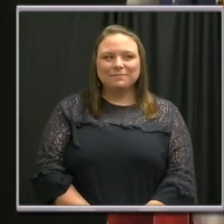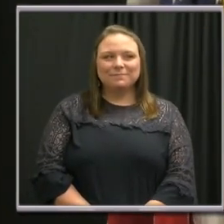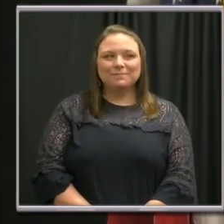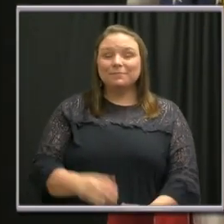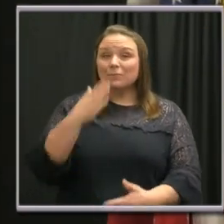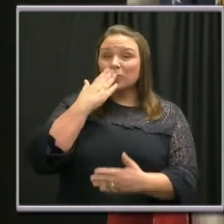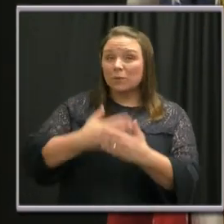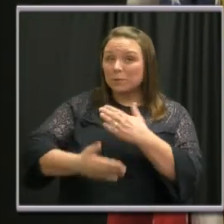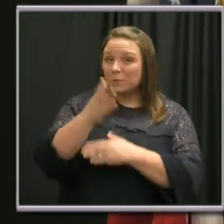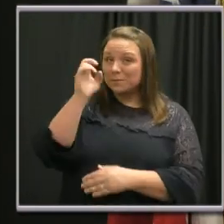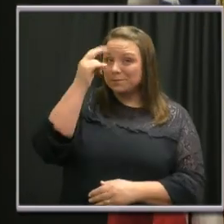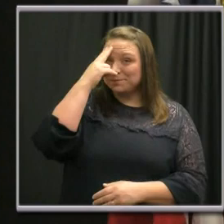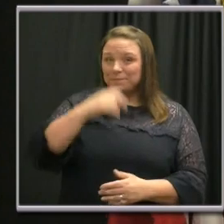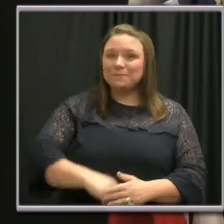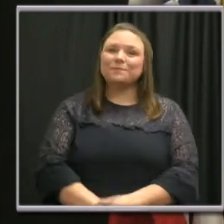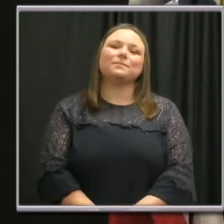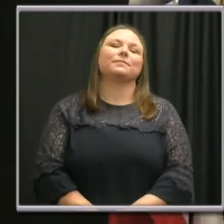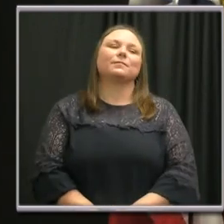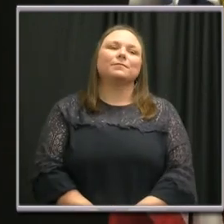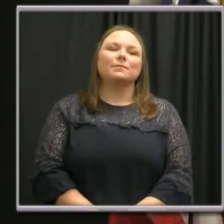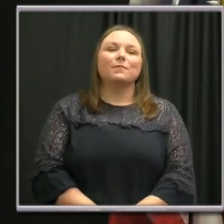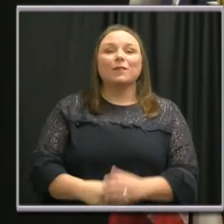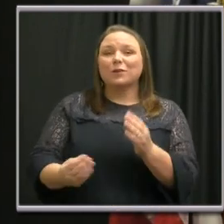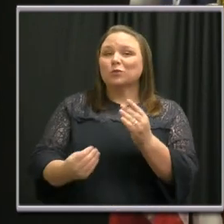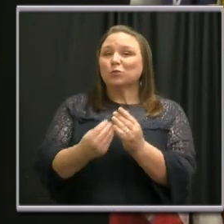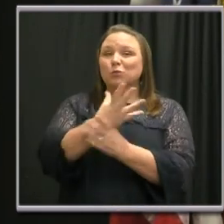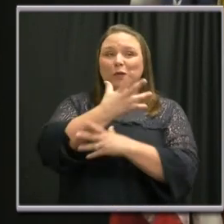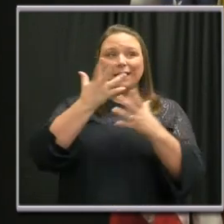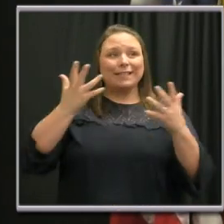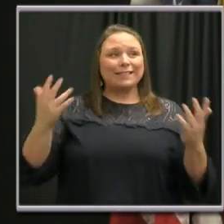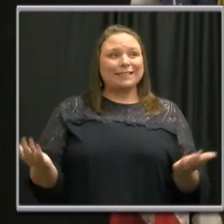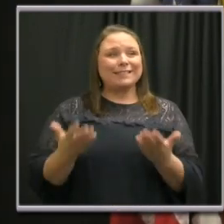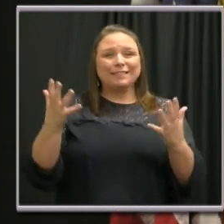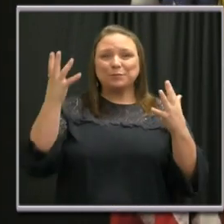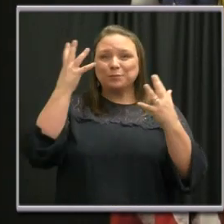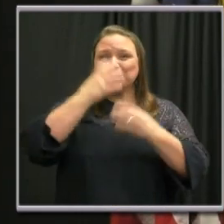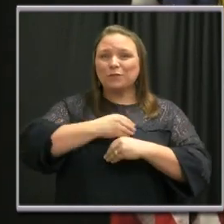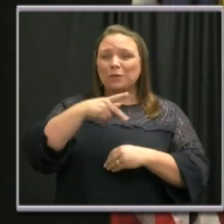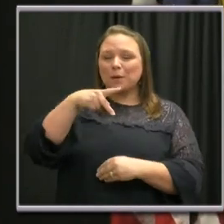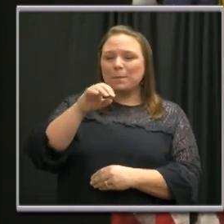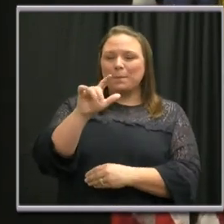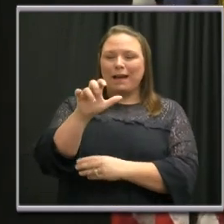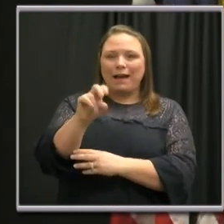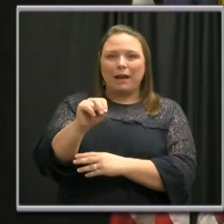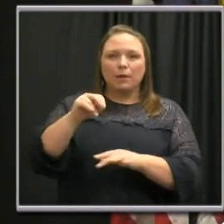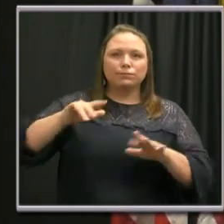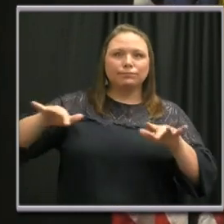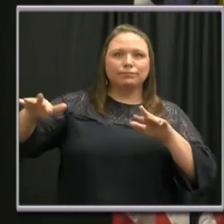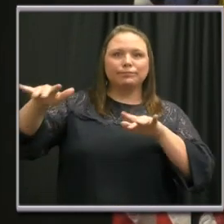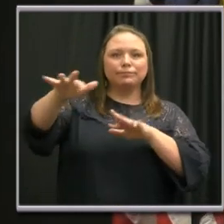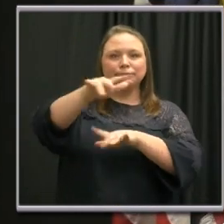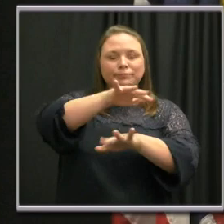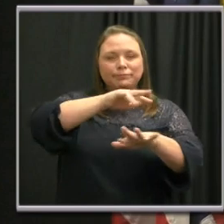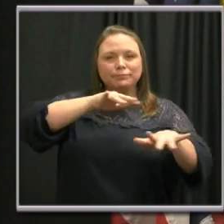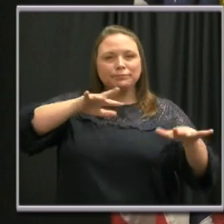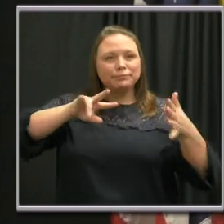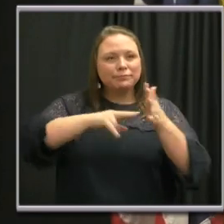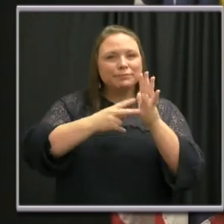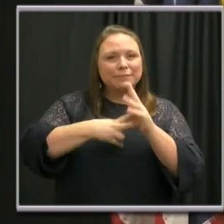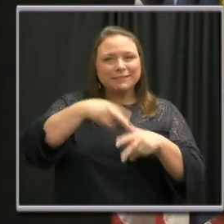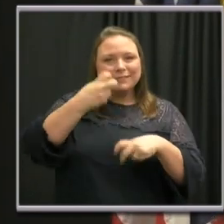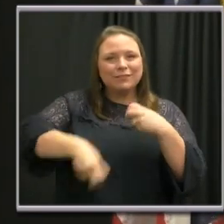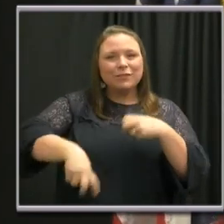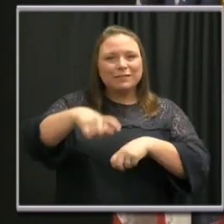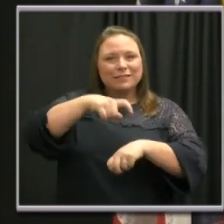Good morning, Nashville. Spring has sprung and pollens are in the air, and that makes this a very difficult